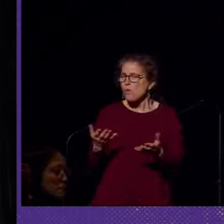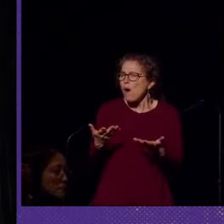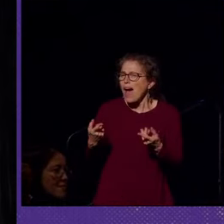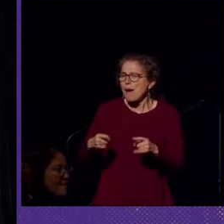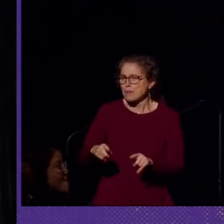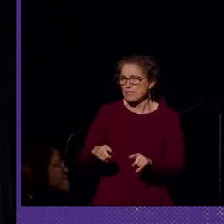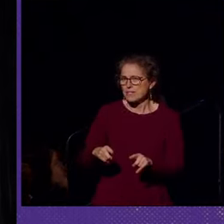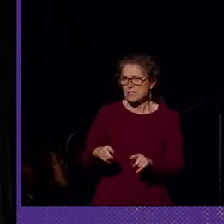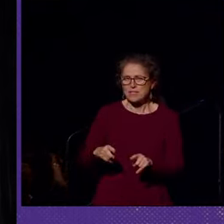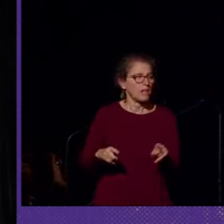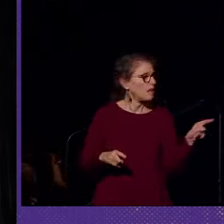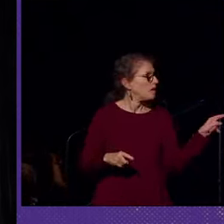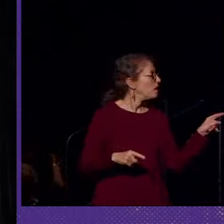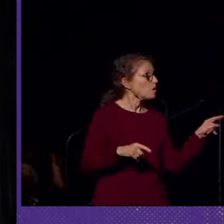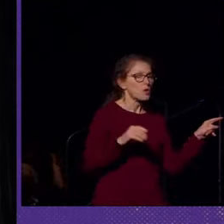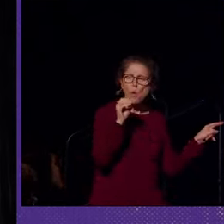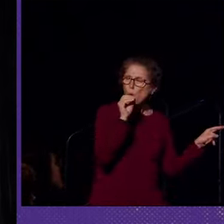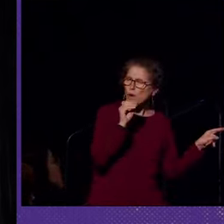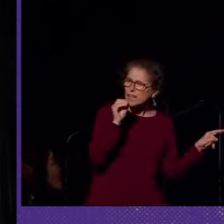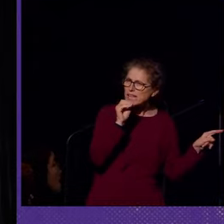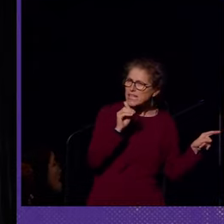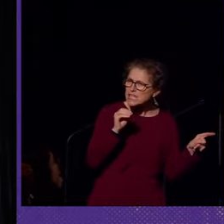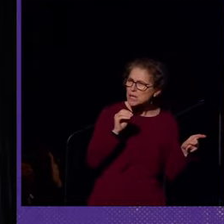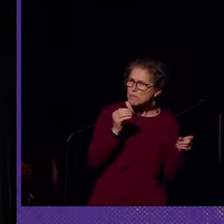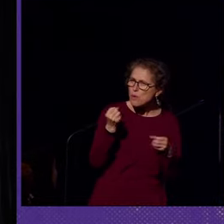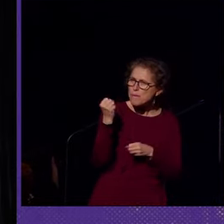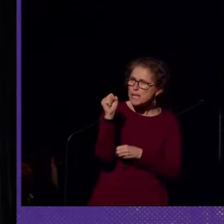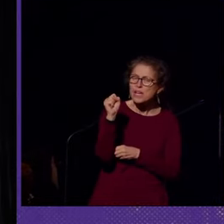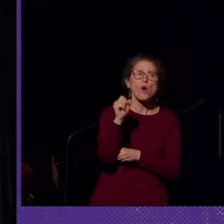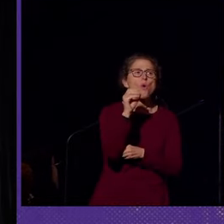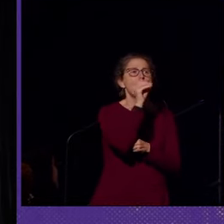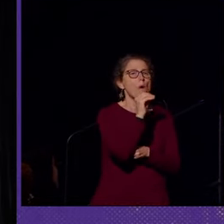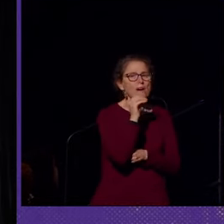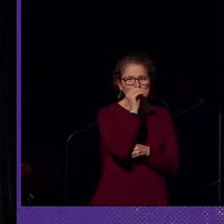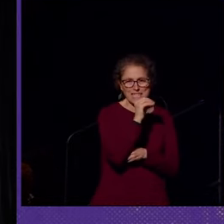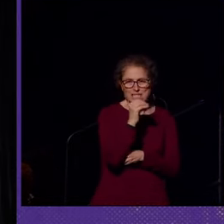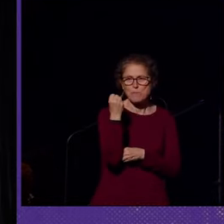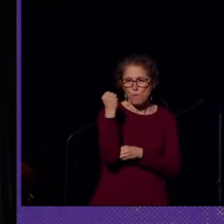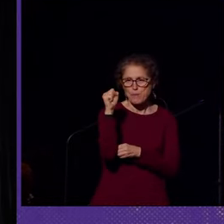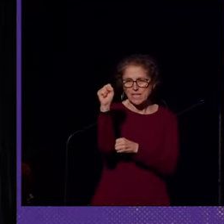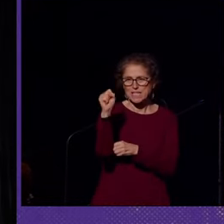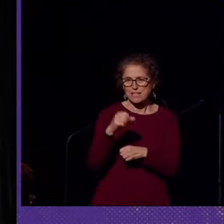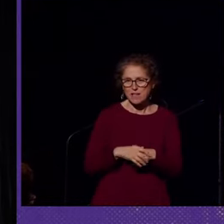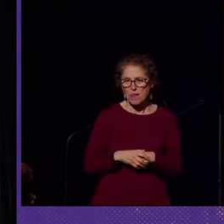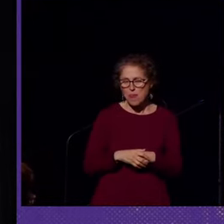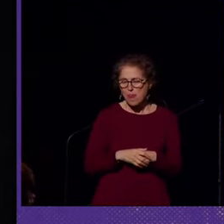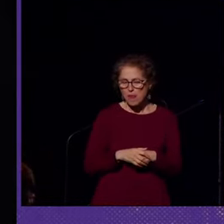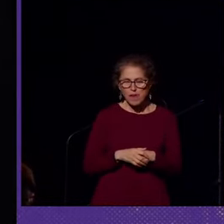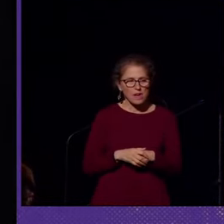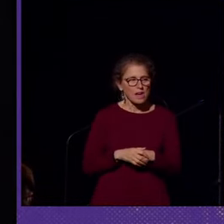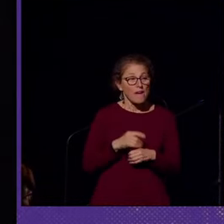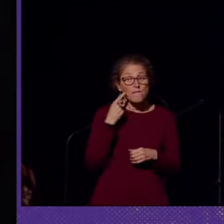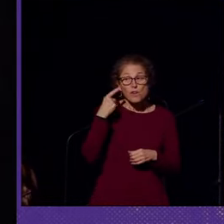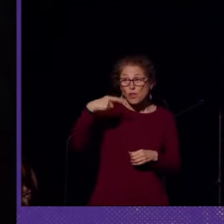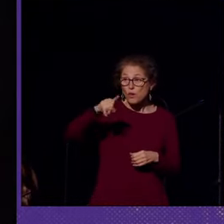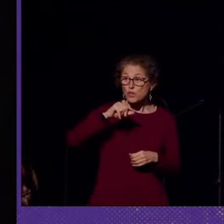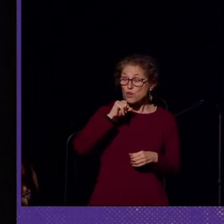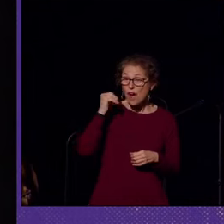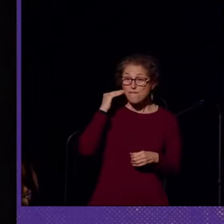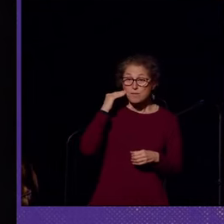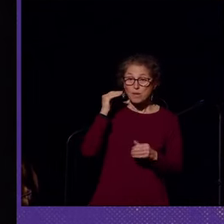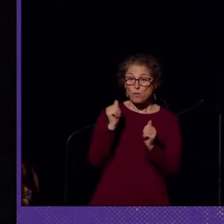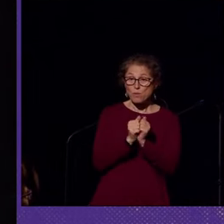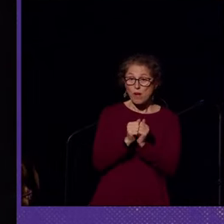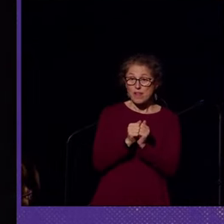happened? The oralism movement? The oralism movement, yeah. Okay. So for those of you not familiar